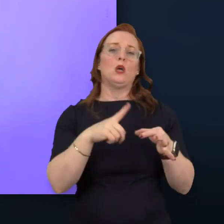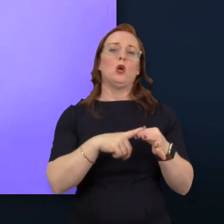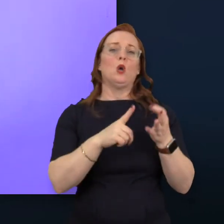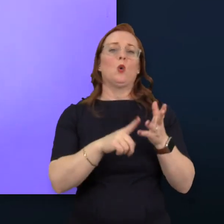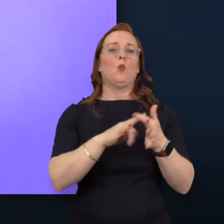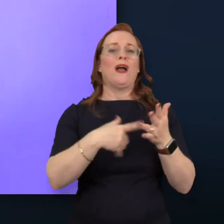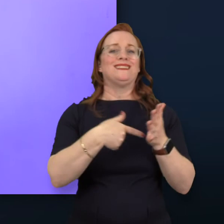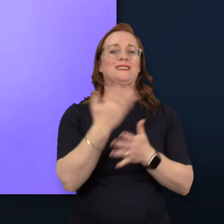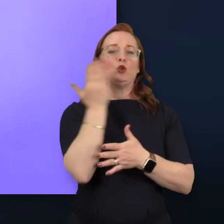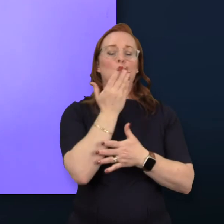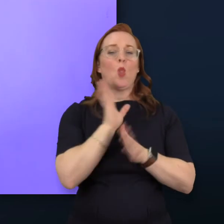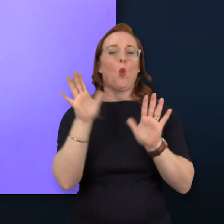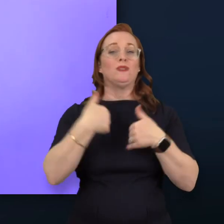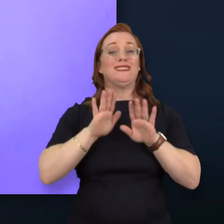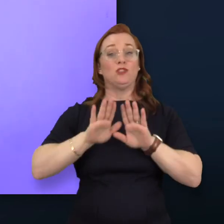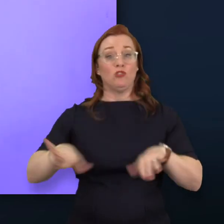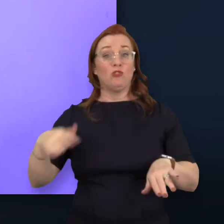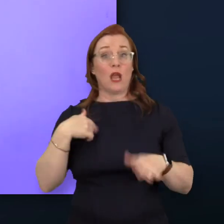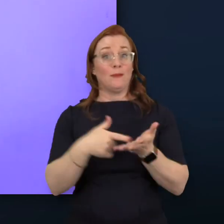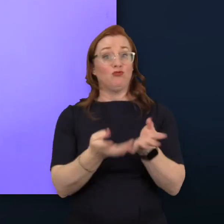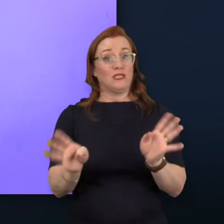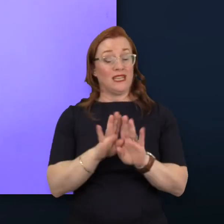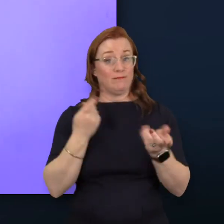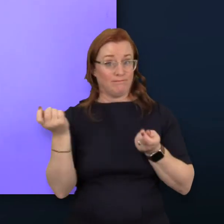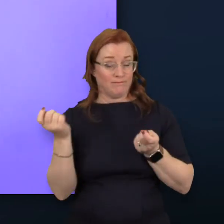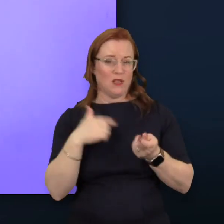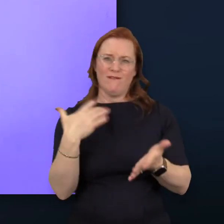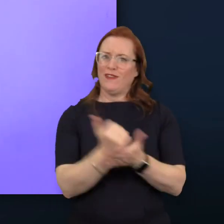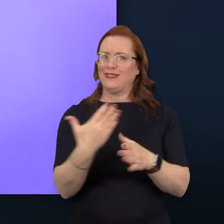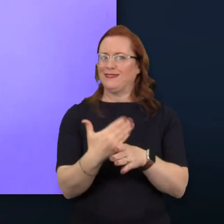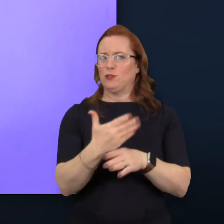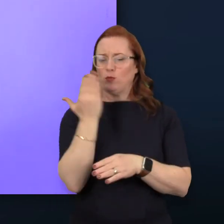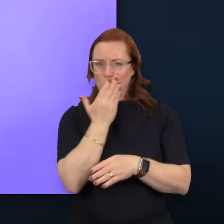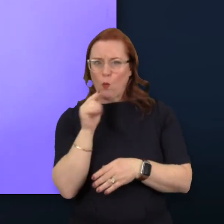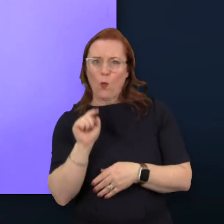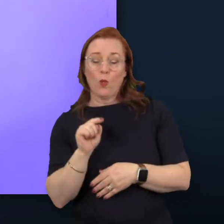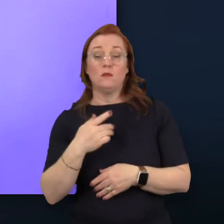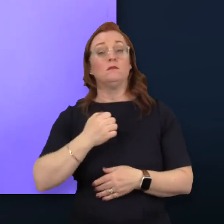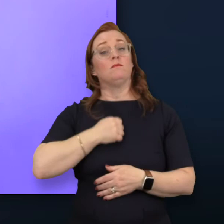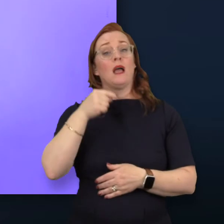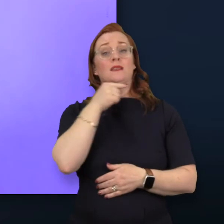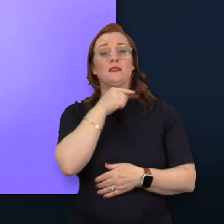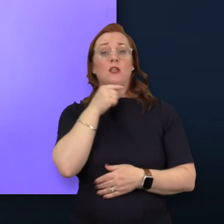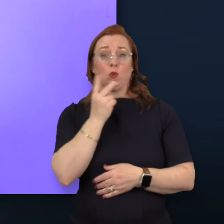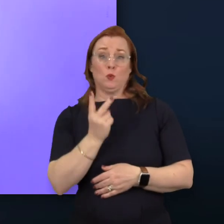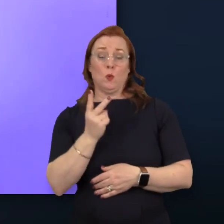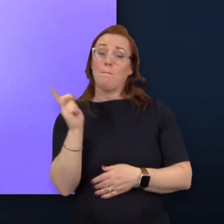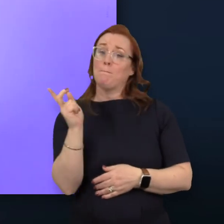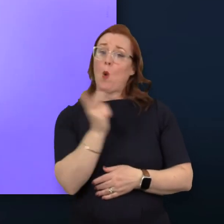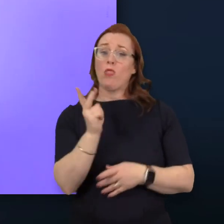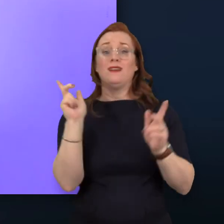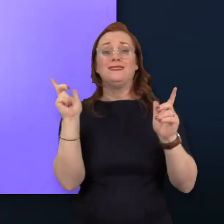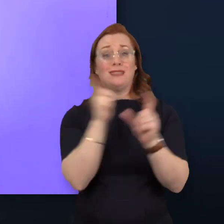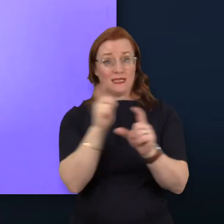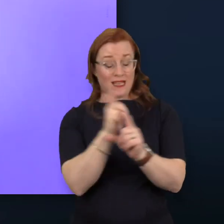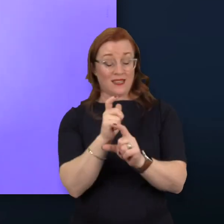for Autistic Children, which does a brilliant job. I have two dyslexic sons. So one